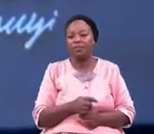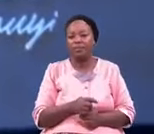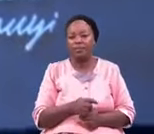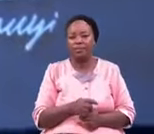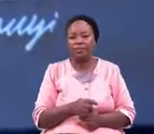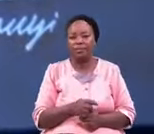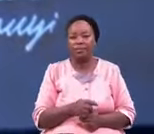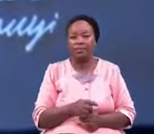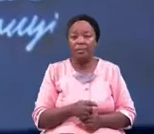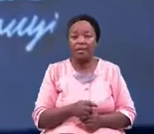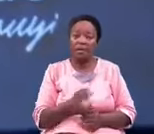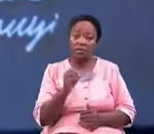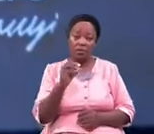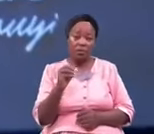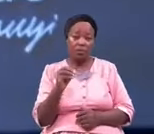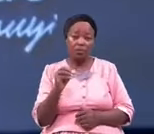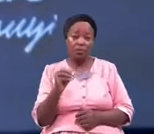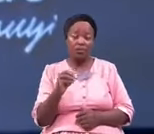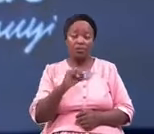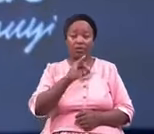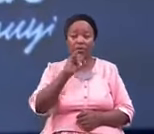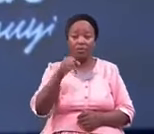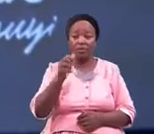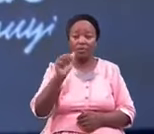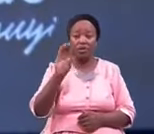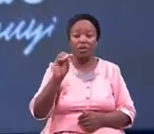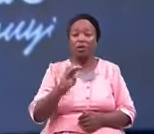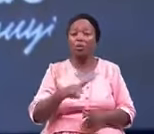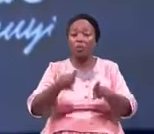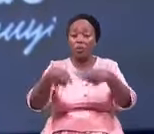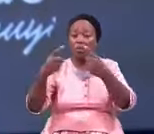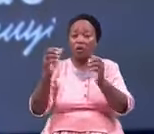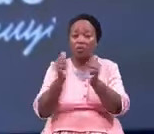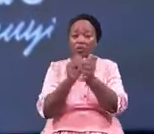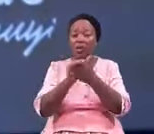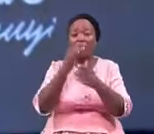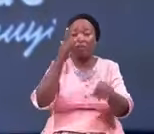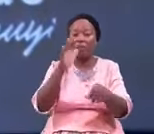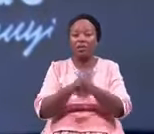and so jacob went with that promise